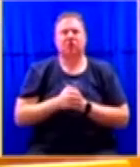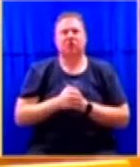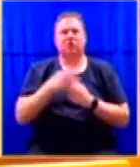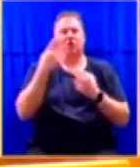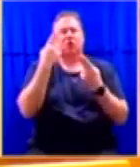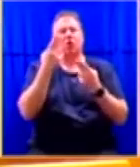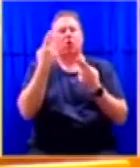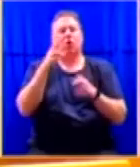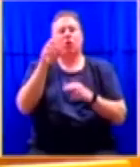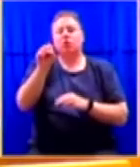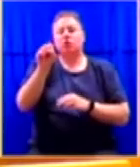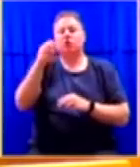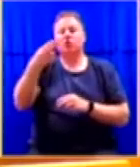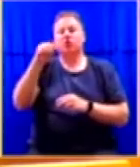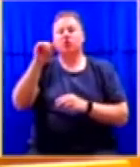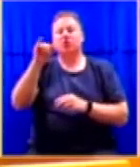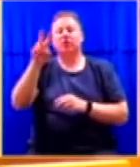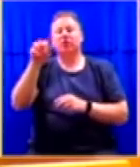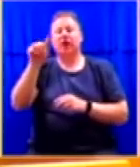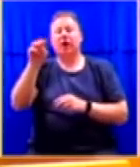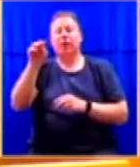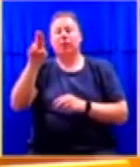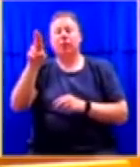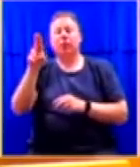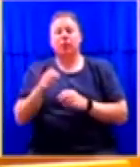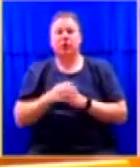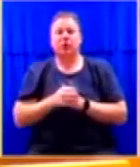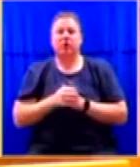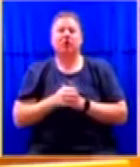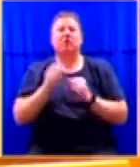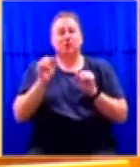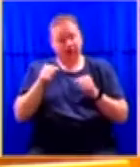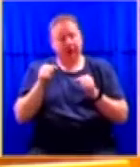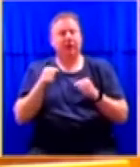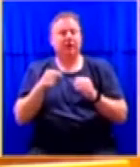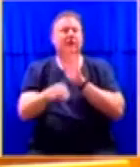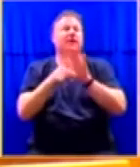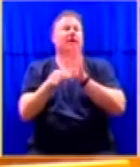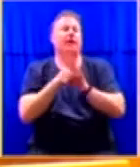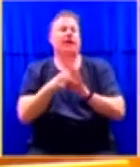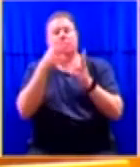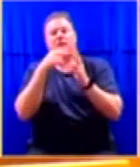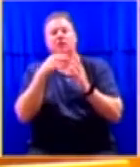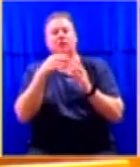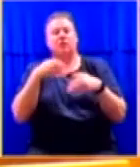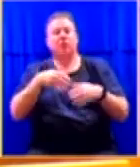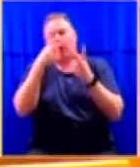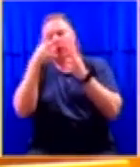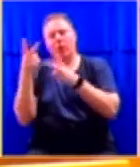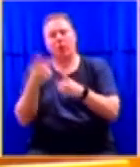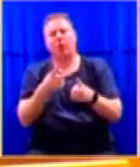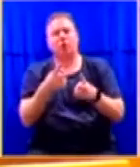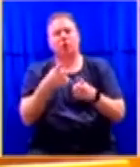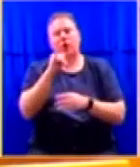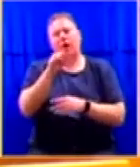Shibambu, yes, you may have this negative disposition towards this entity called the